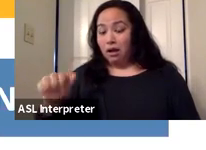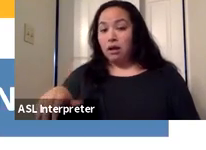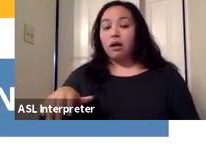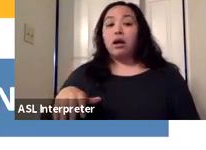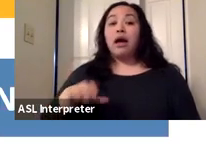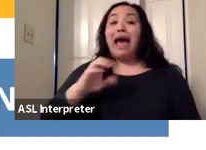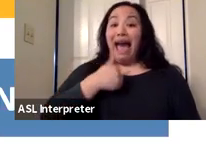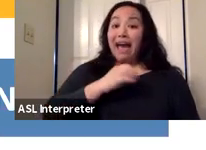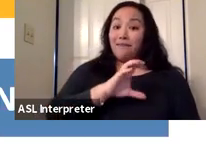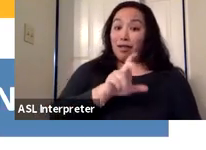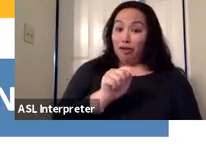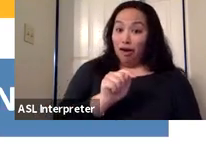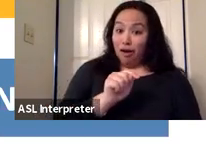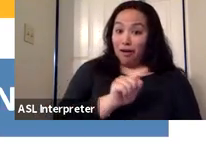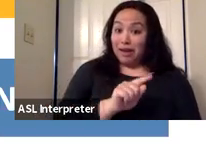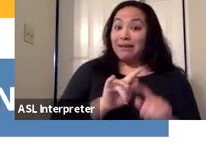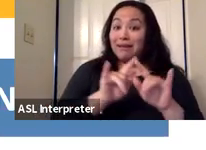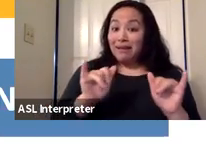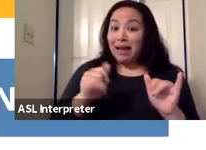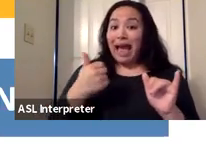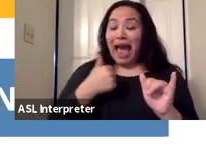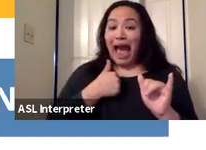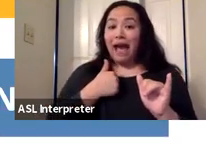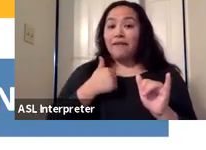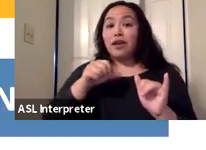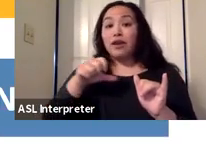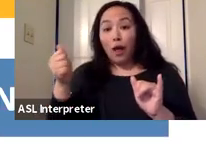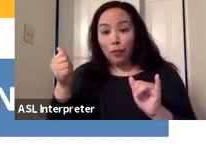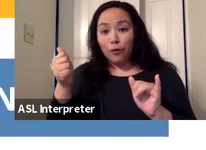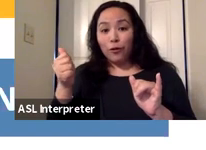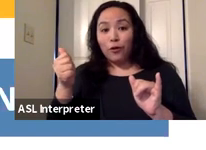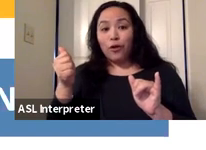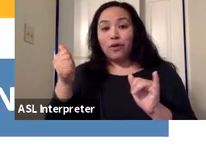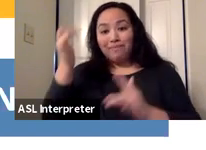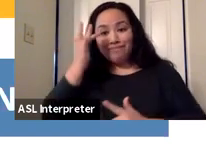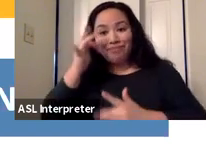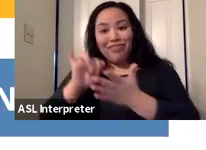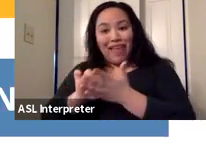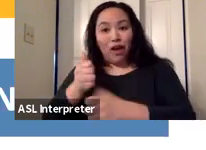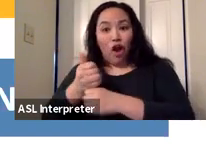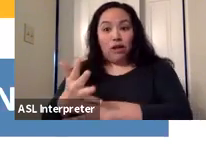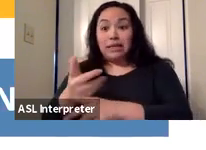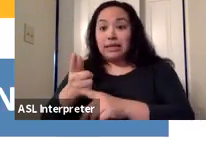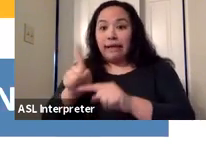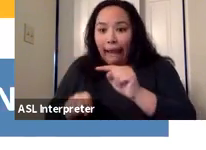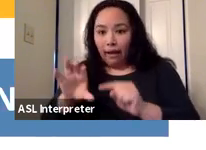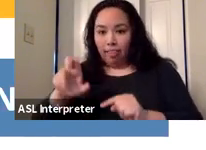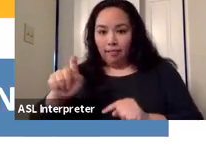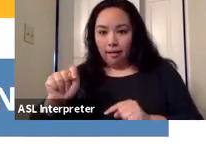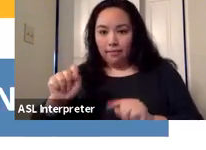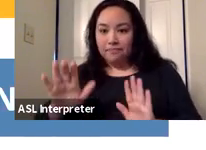also a condition that keeps you from clotting. And so one of the reasons why